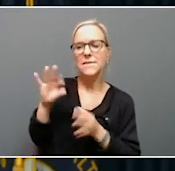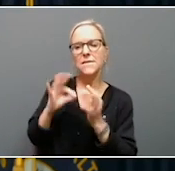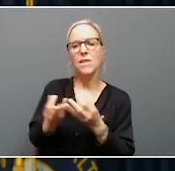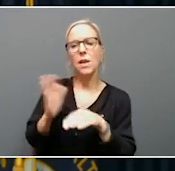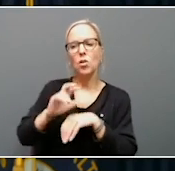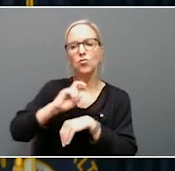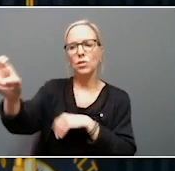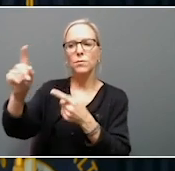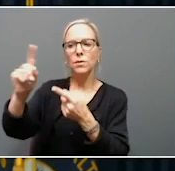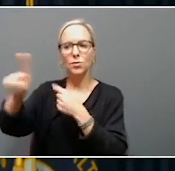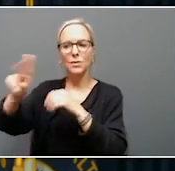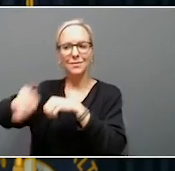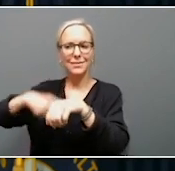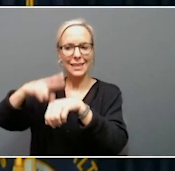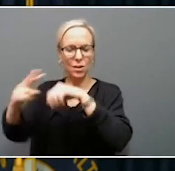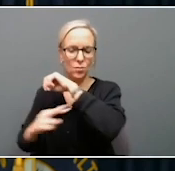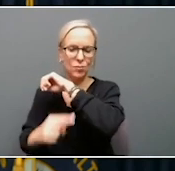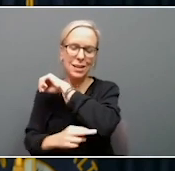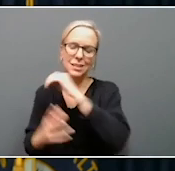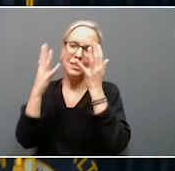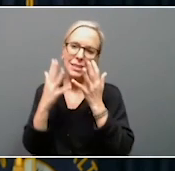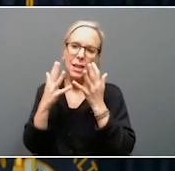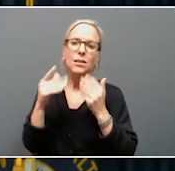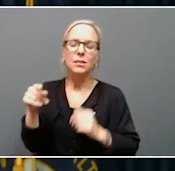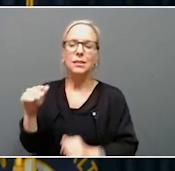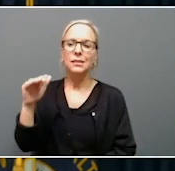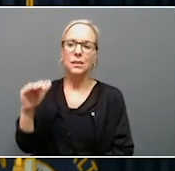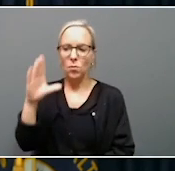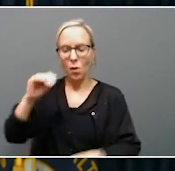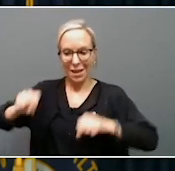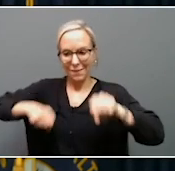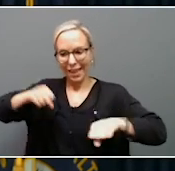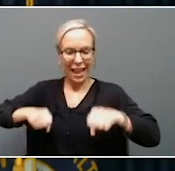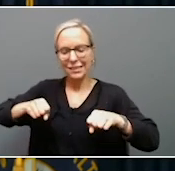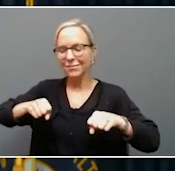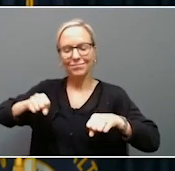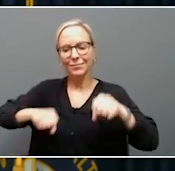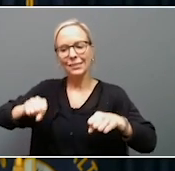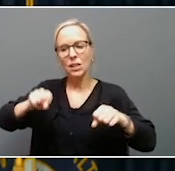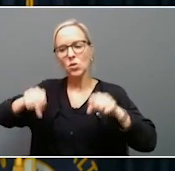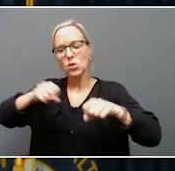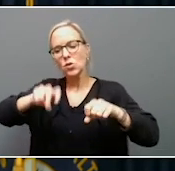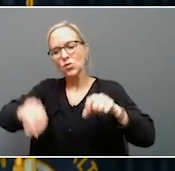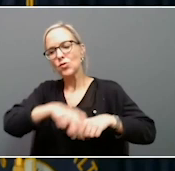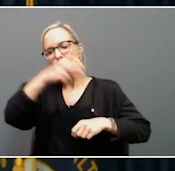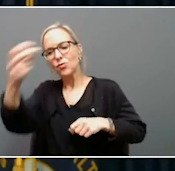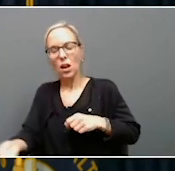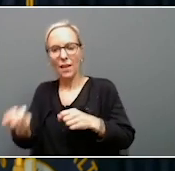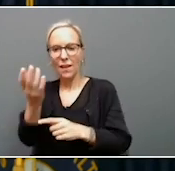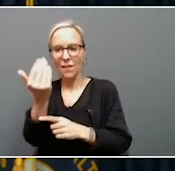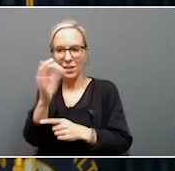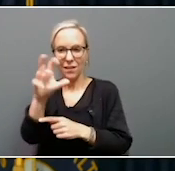Natural Bridge, and sadly, a young boy lost control of his bike and rode off a 15-foot cliff into a creek.